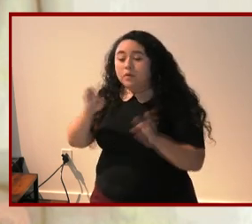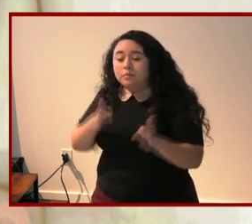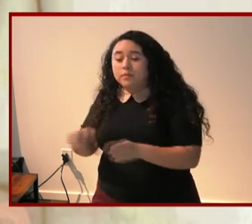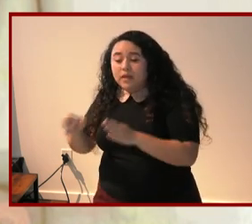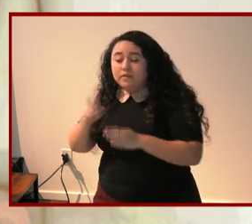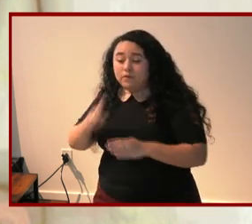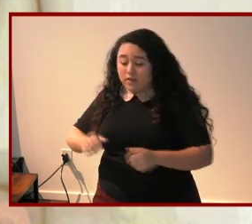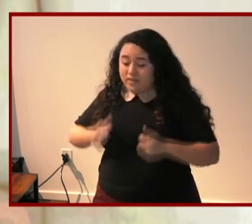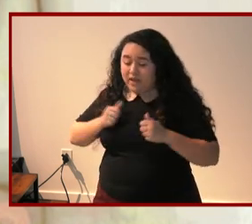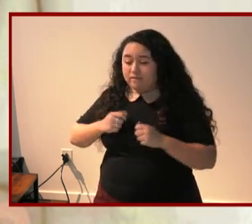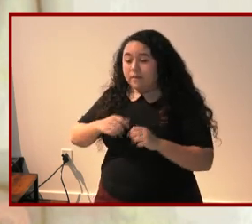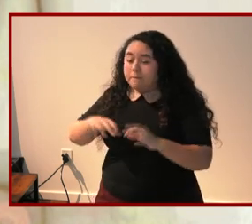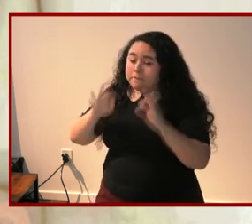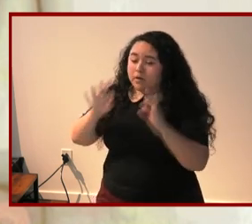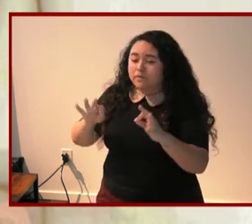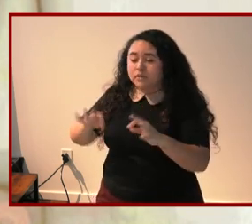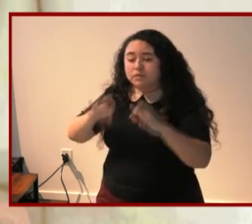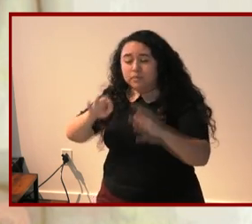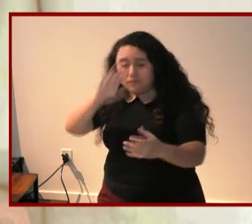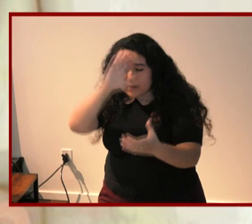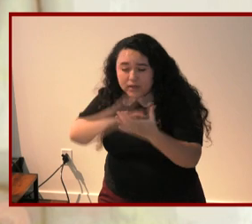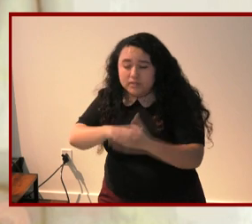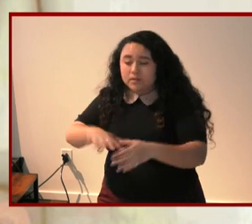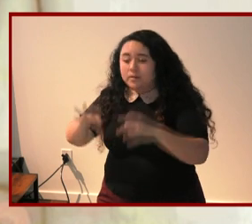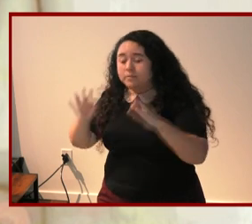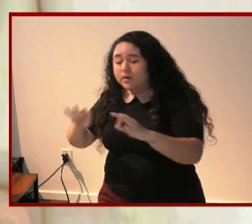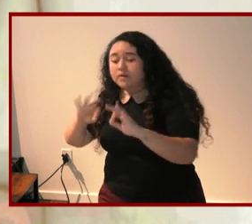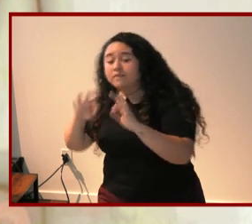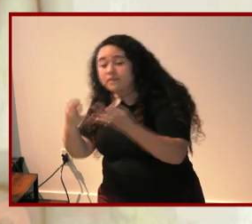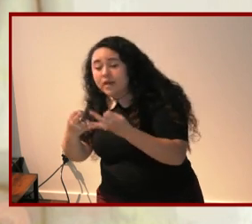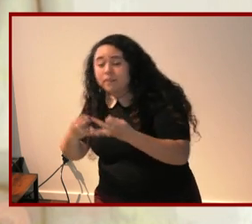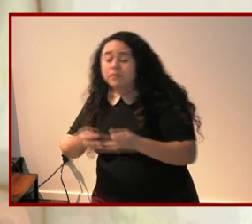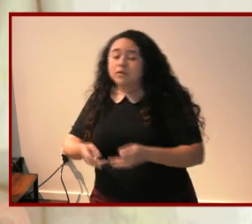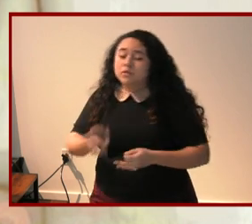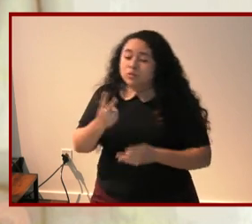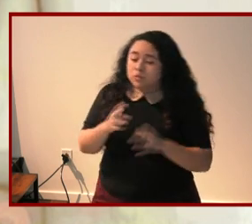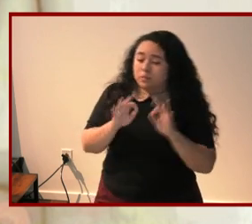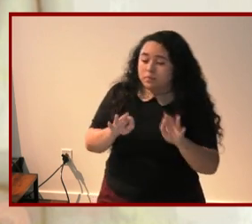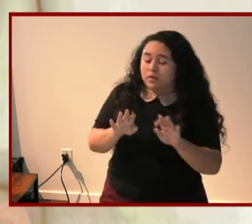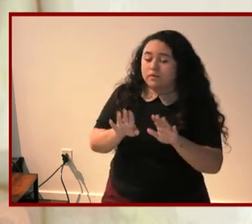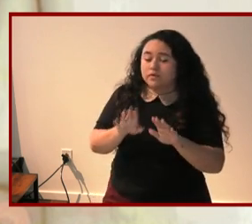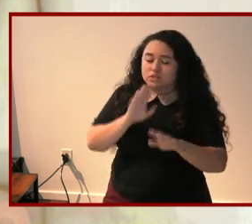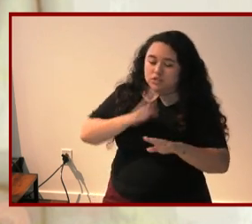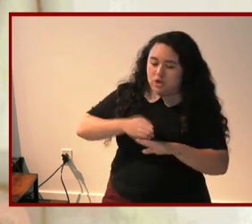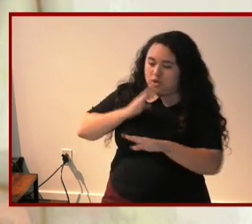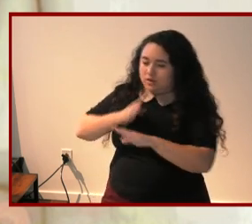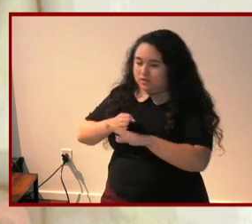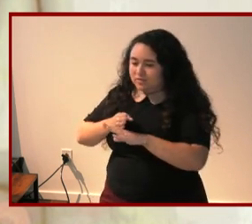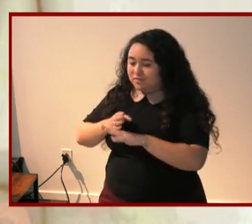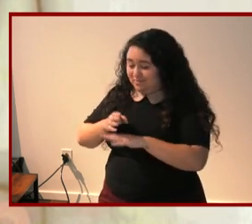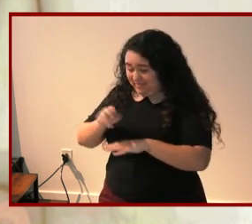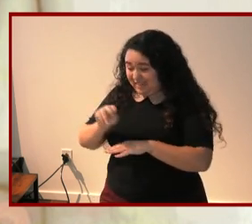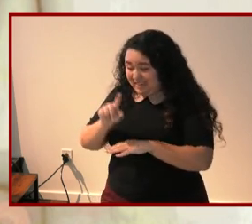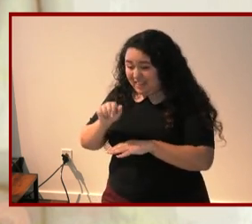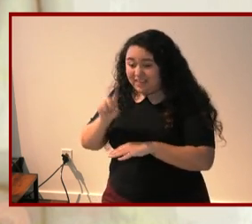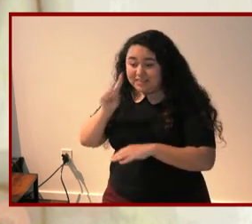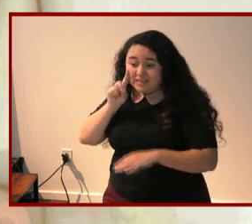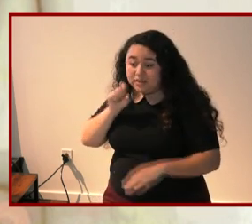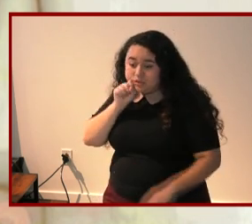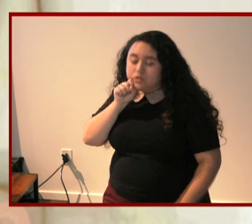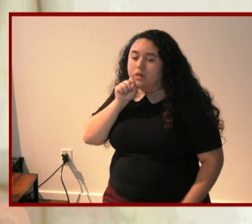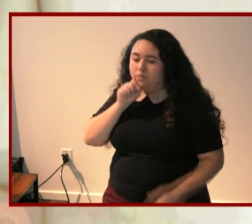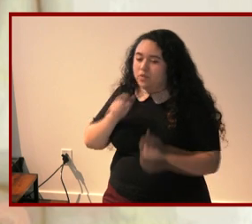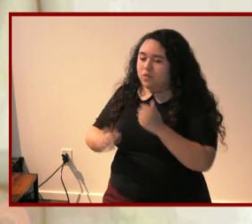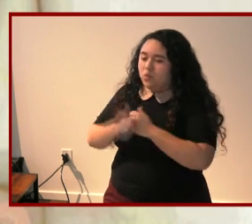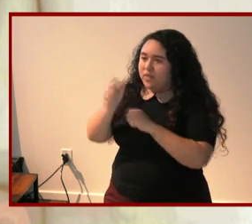perfection a perfect husband a perfect family and two perfect daughters nella's diagnosis threatened this vision but as the